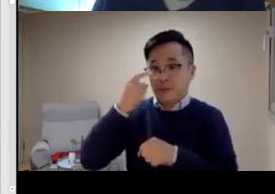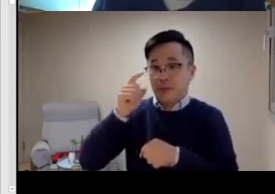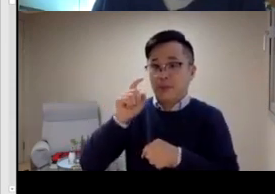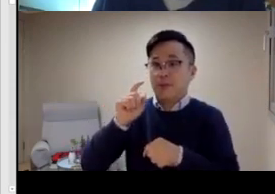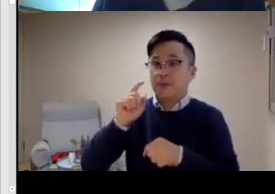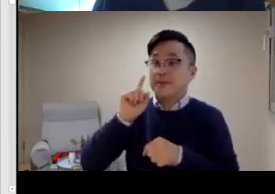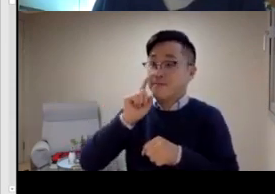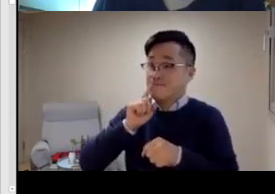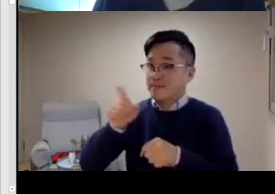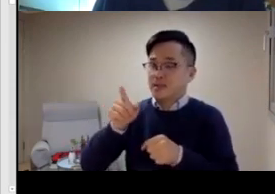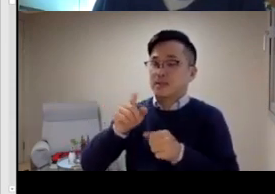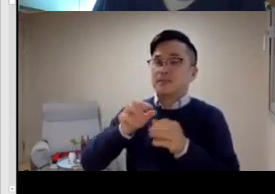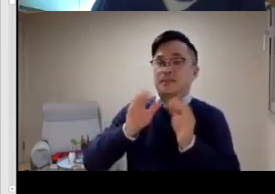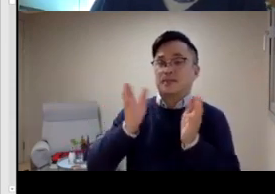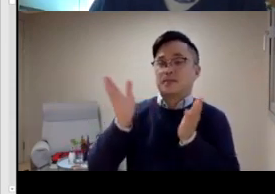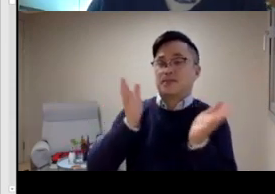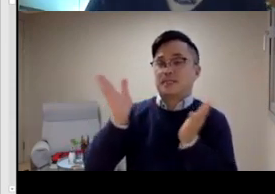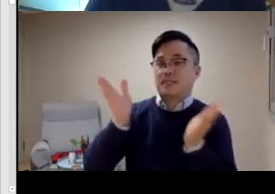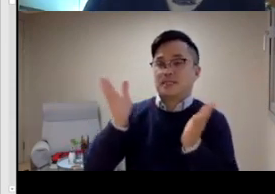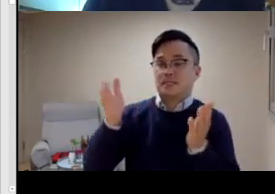At least this many people.